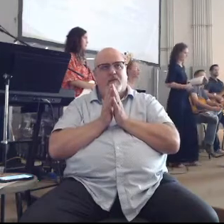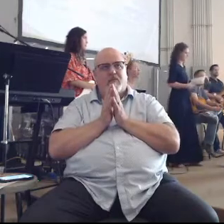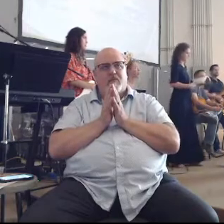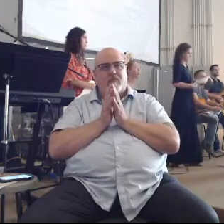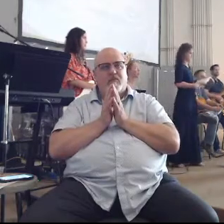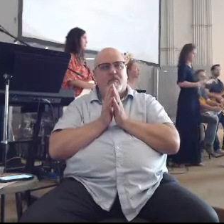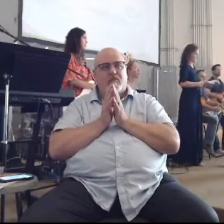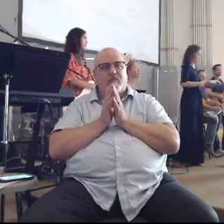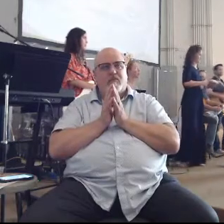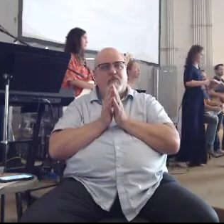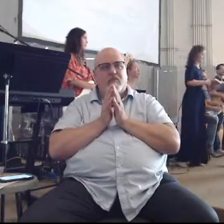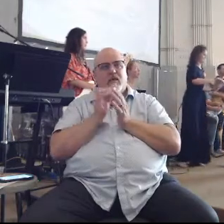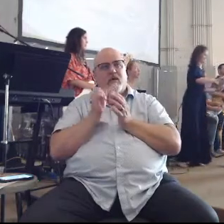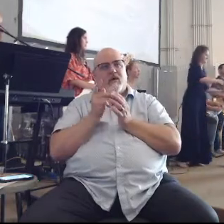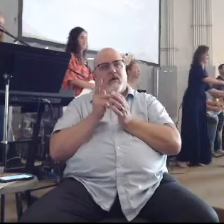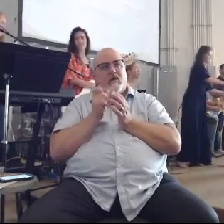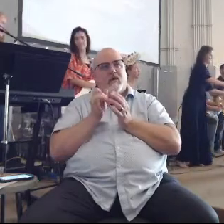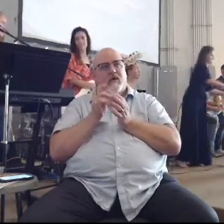Okay